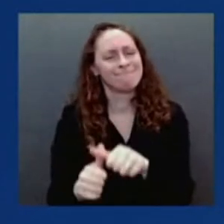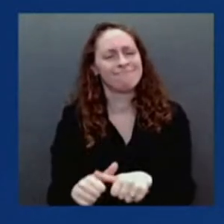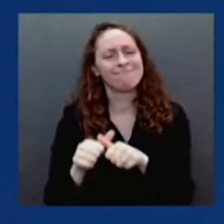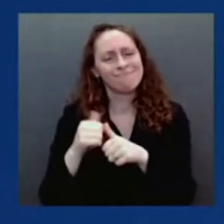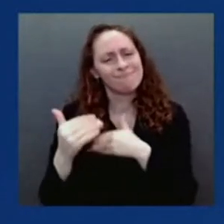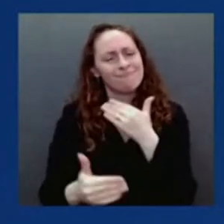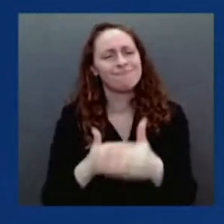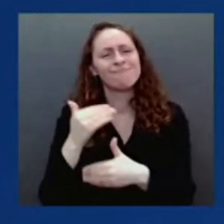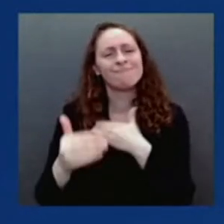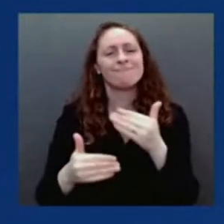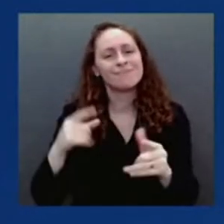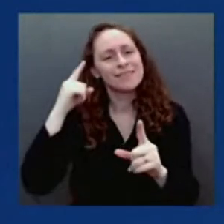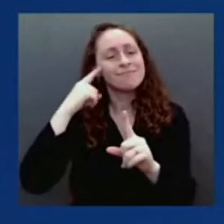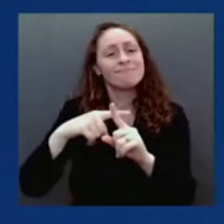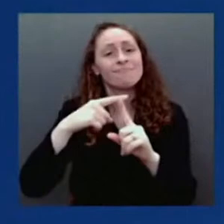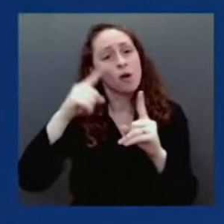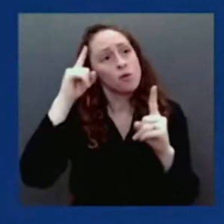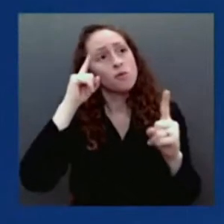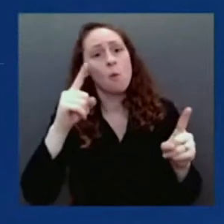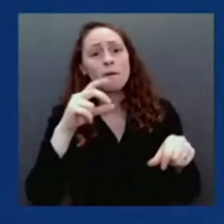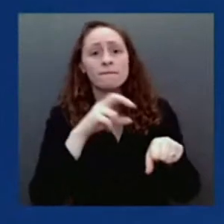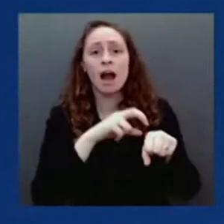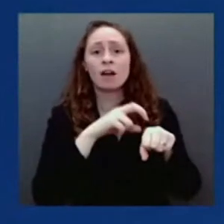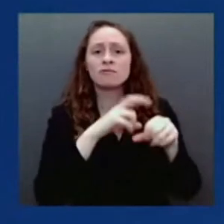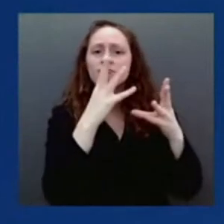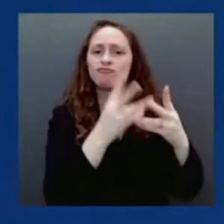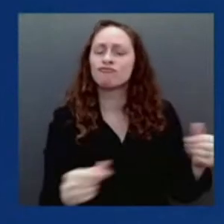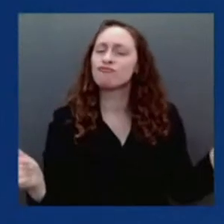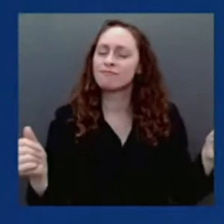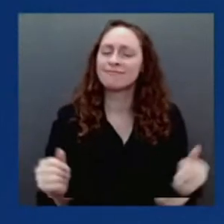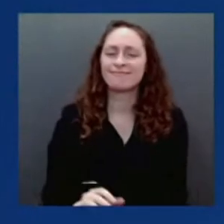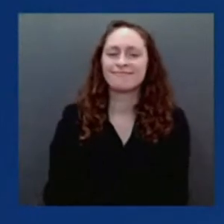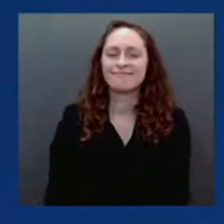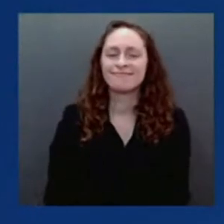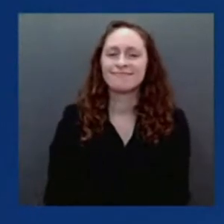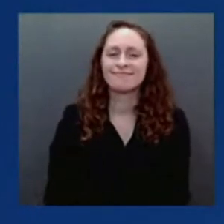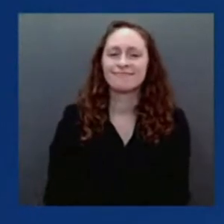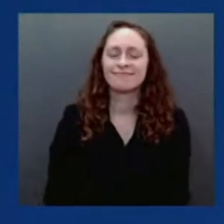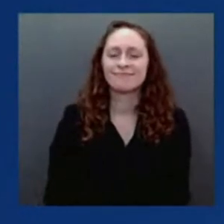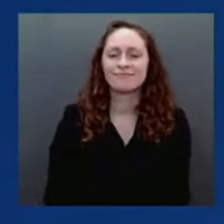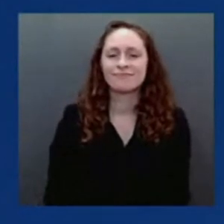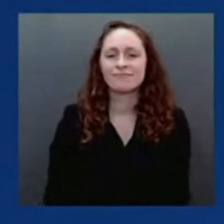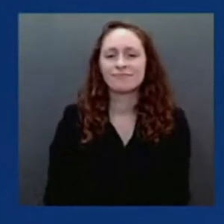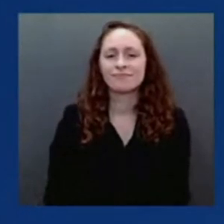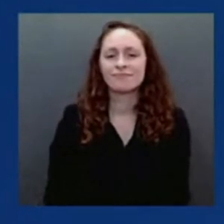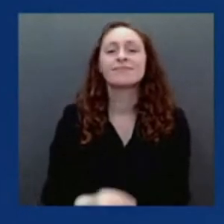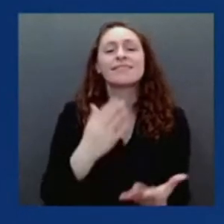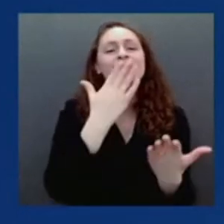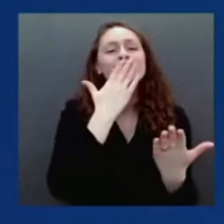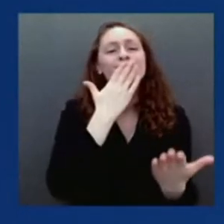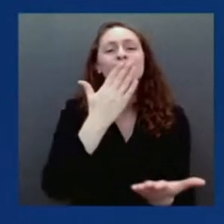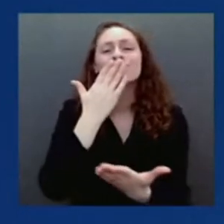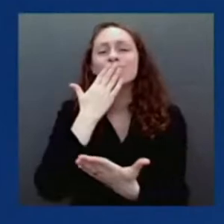against and treat. Thank you for today's briefing. Look forward to the next one. Thank you.